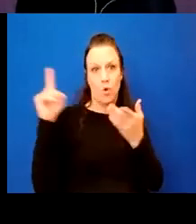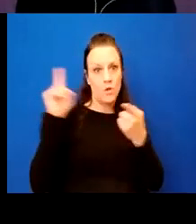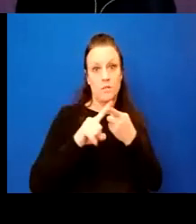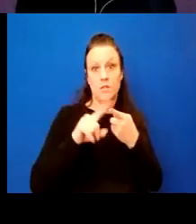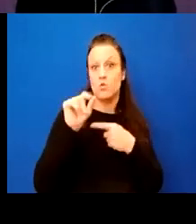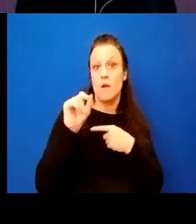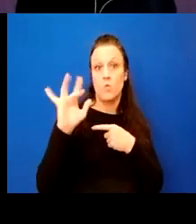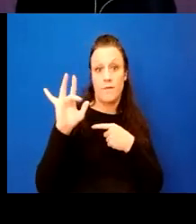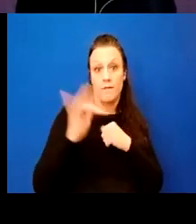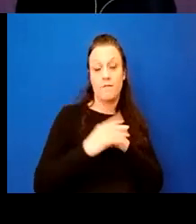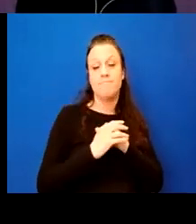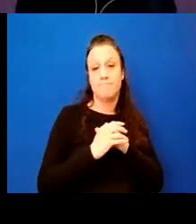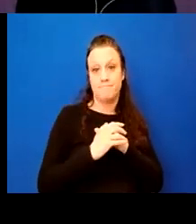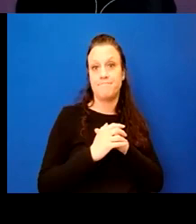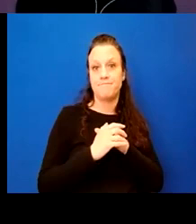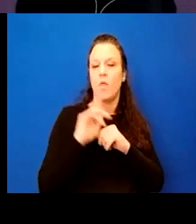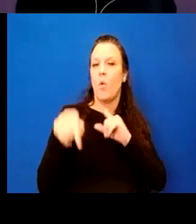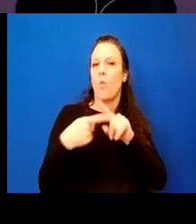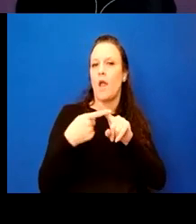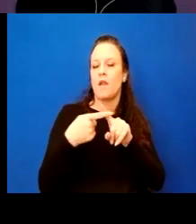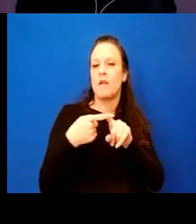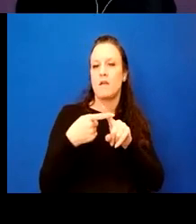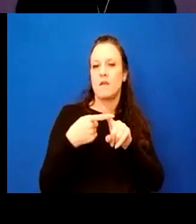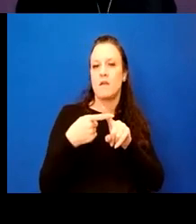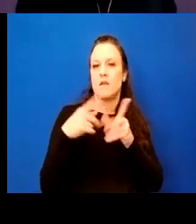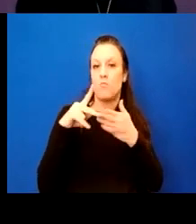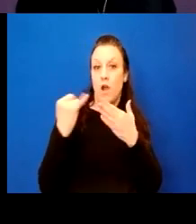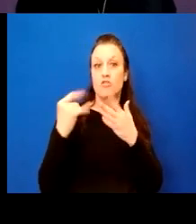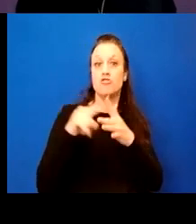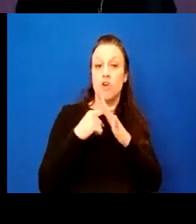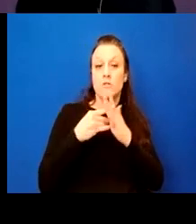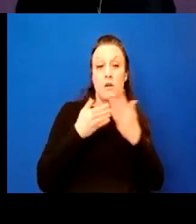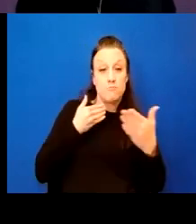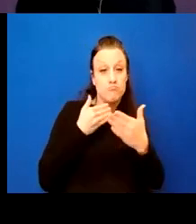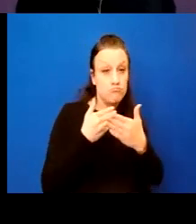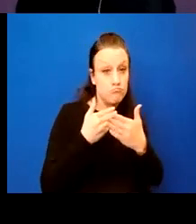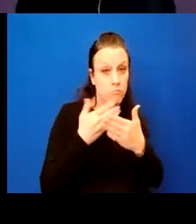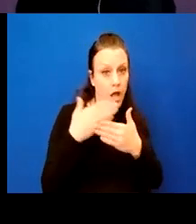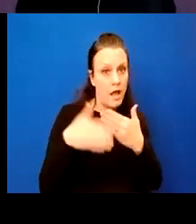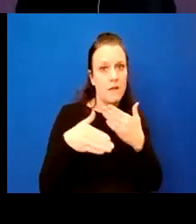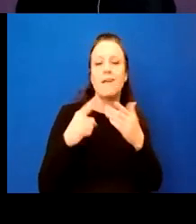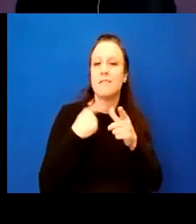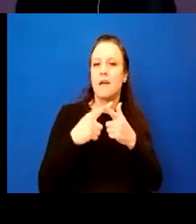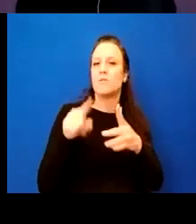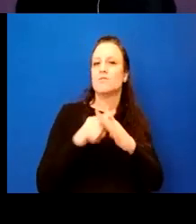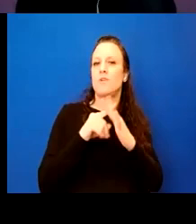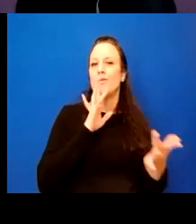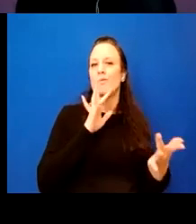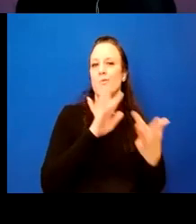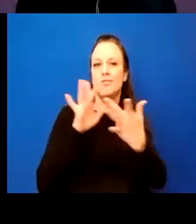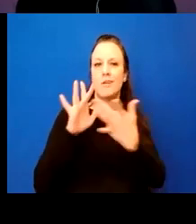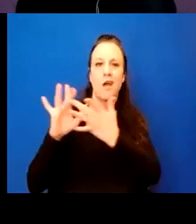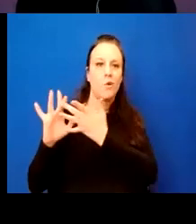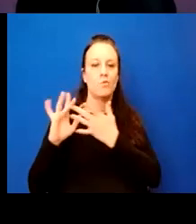2025. So when the, uh, project starts coming to an end is when we're going to start reaching out to,